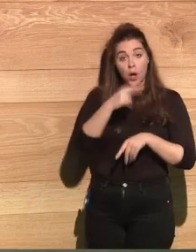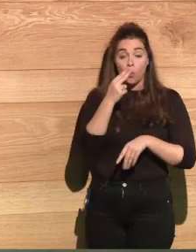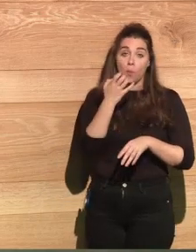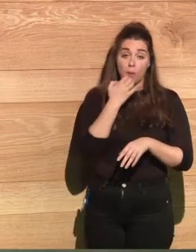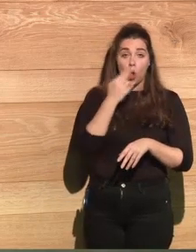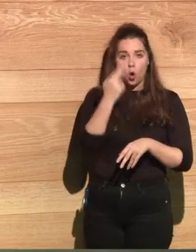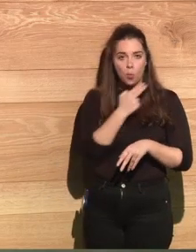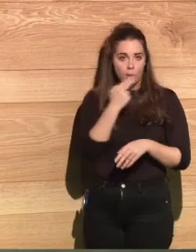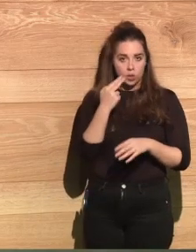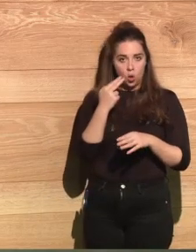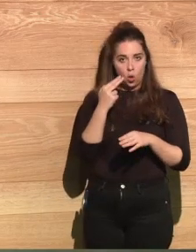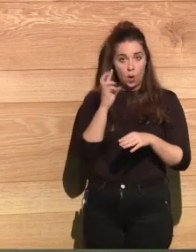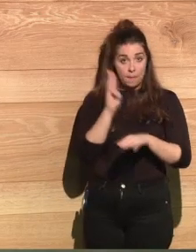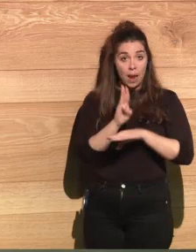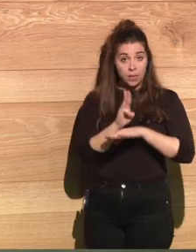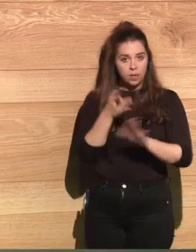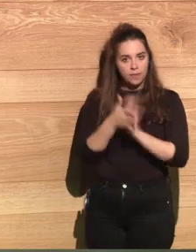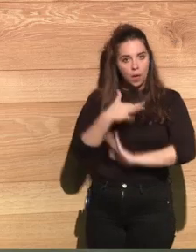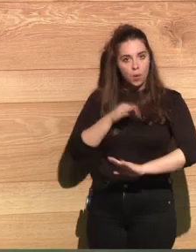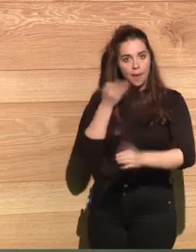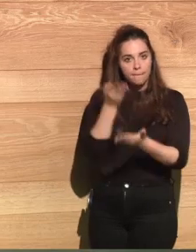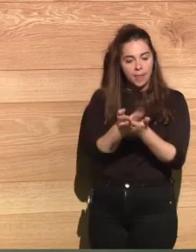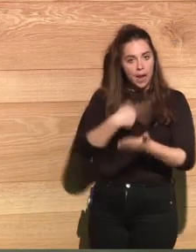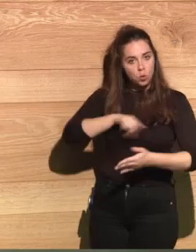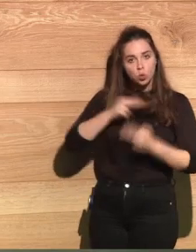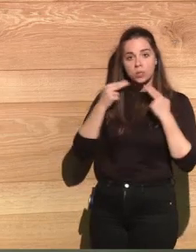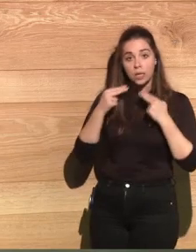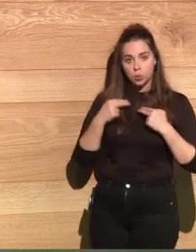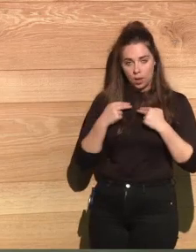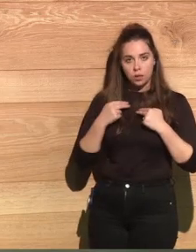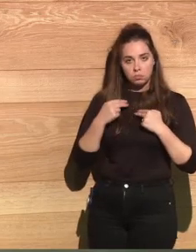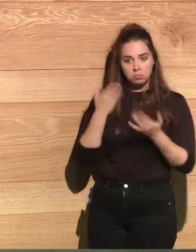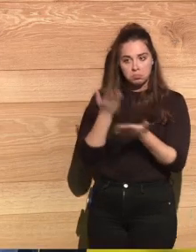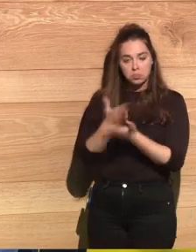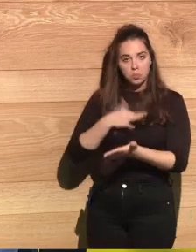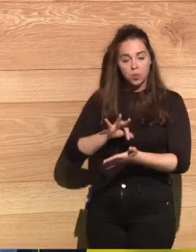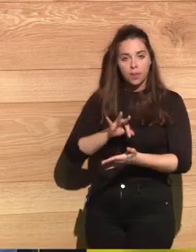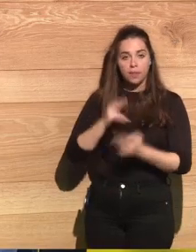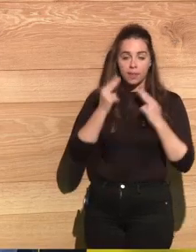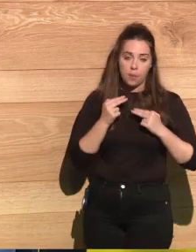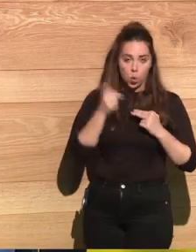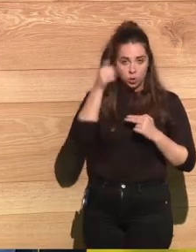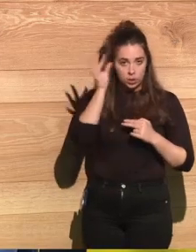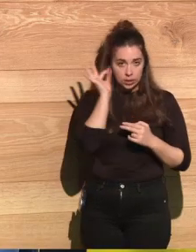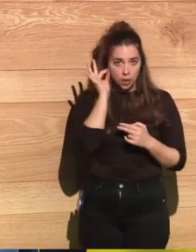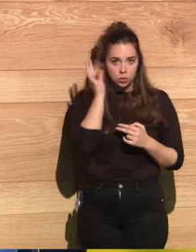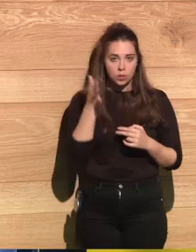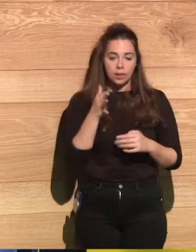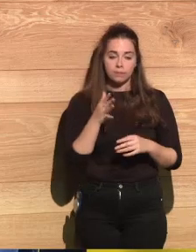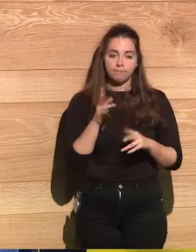We have that commitment from the parliament. can ask our members of parliament to